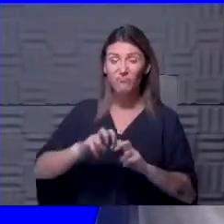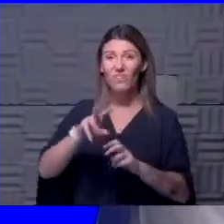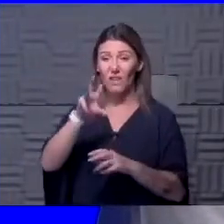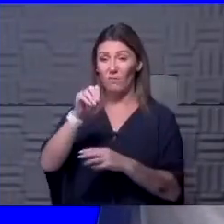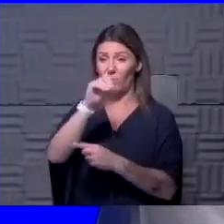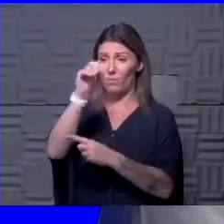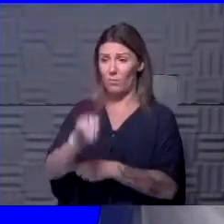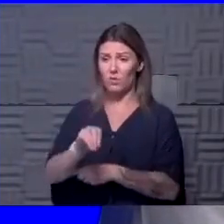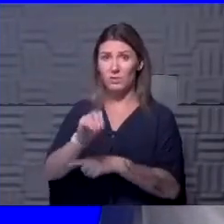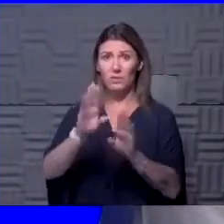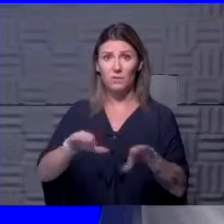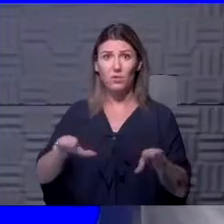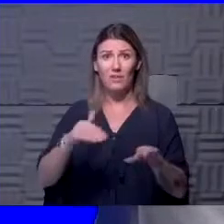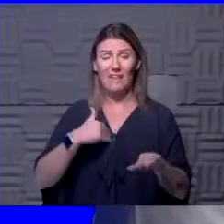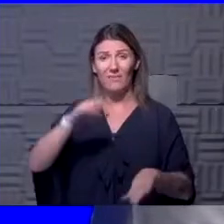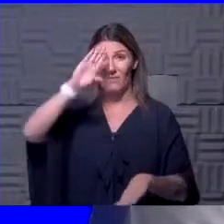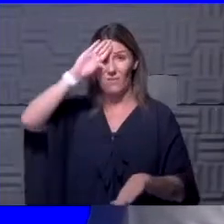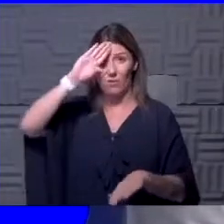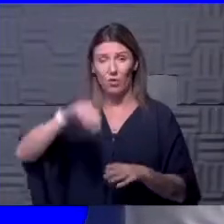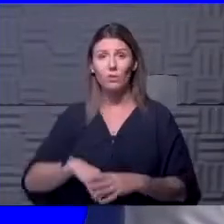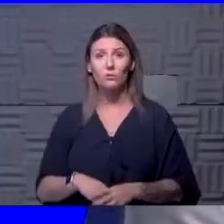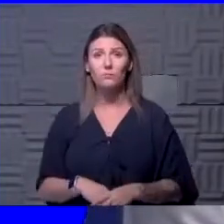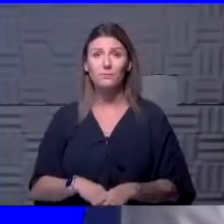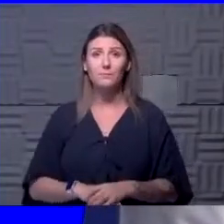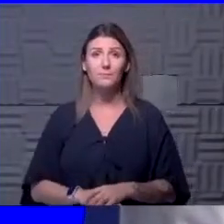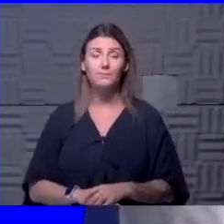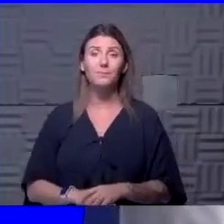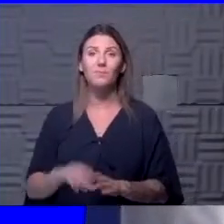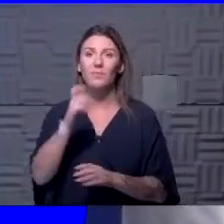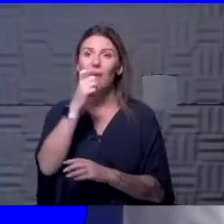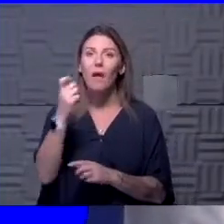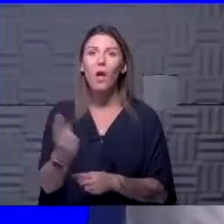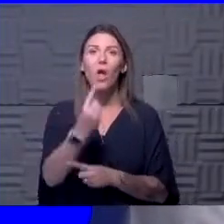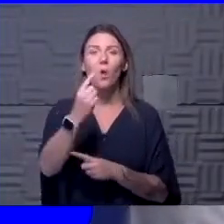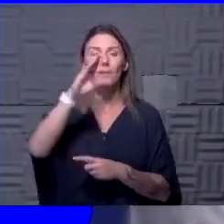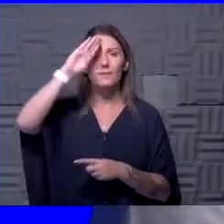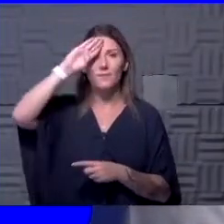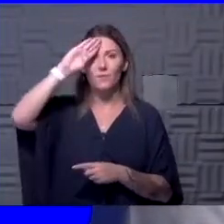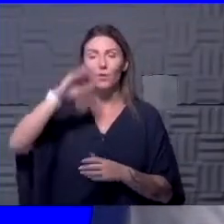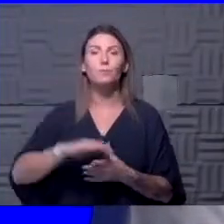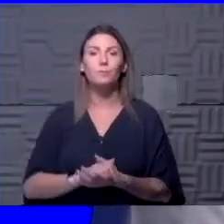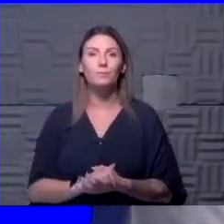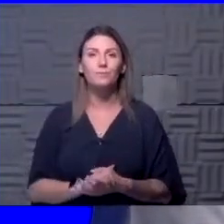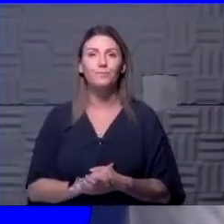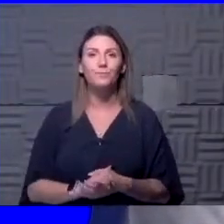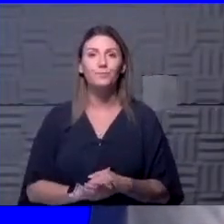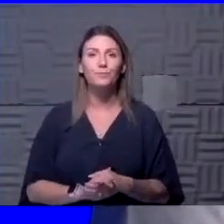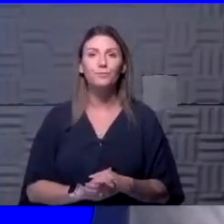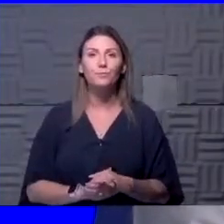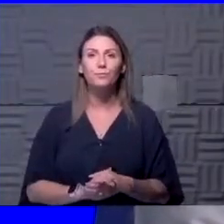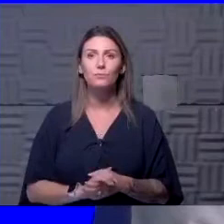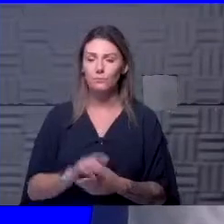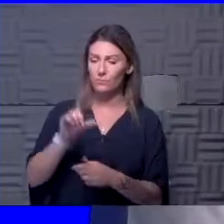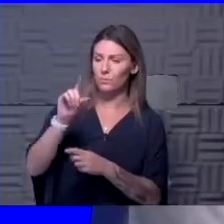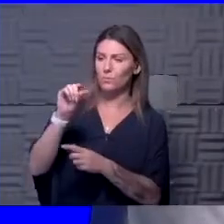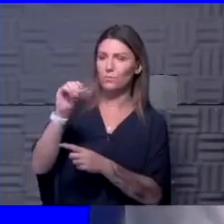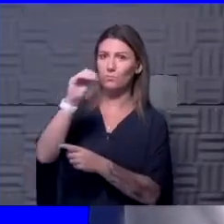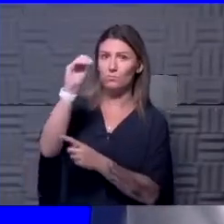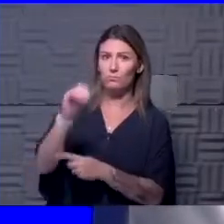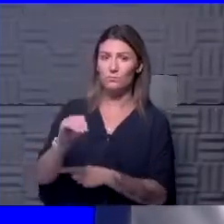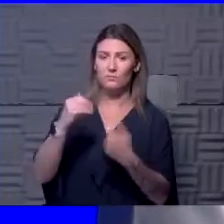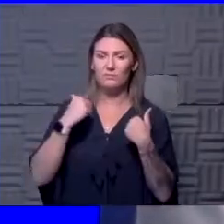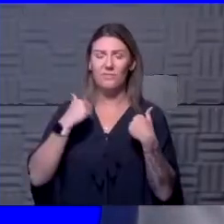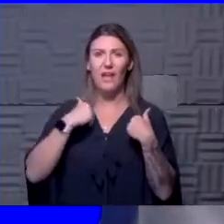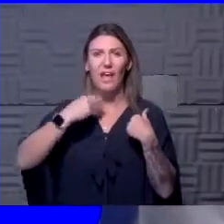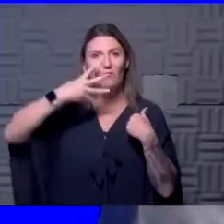children had fever. So it's not always fever. And I think, you know, 20% of them had